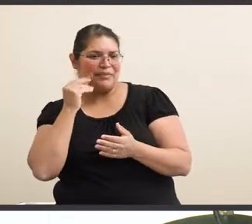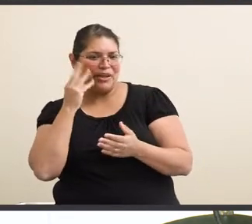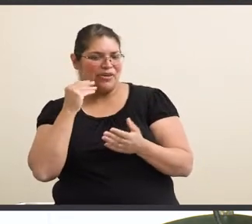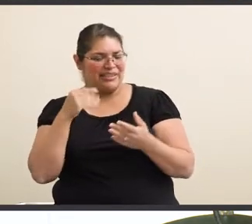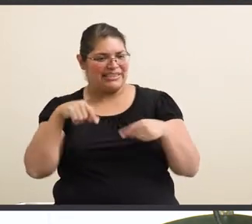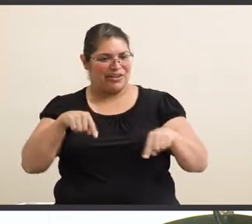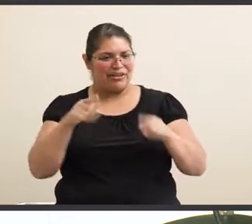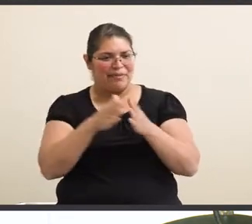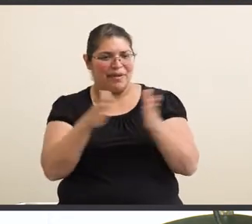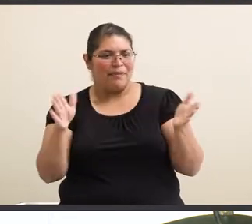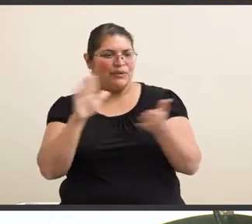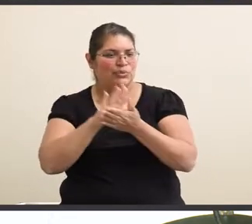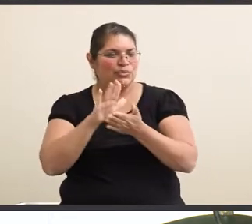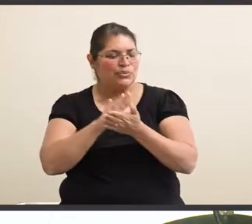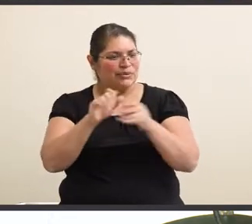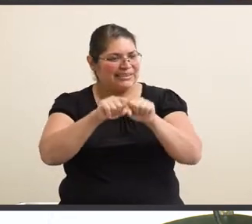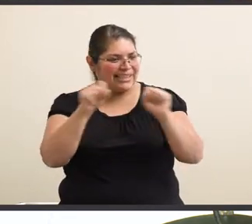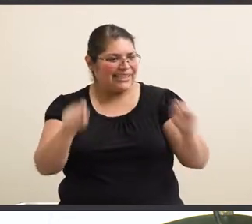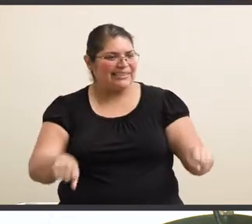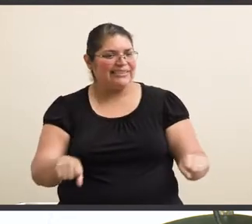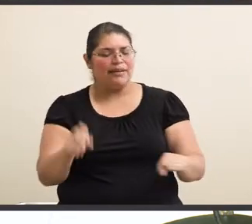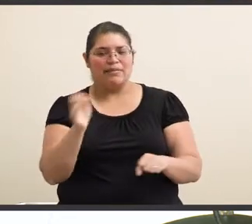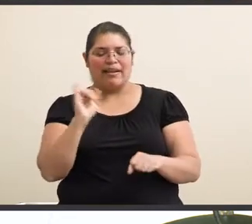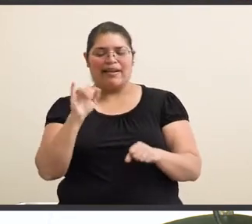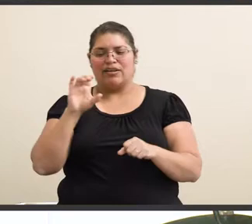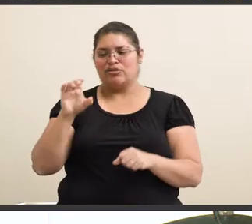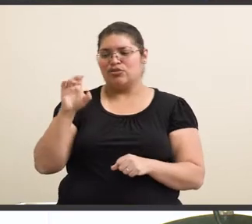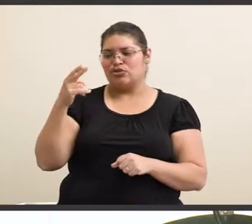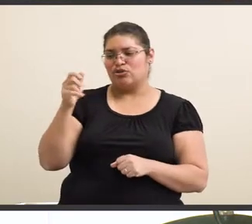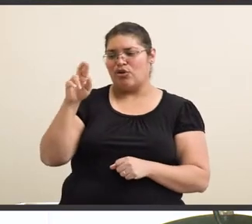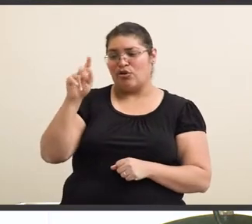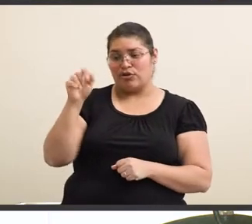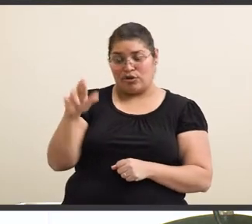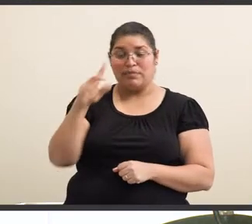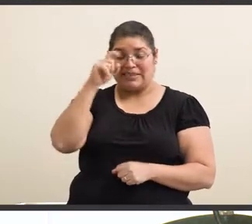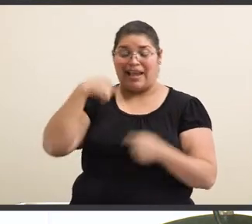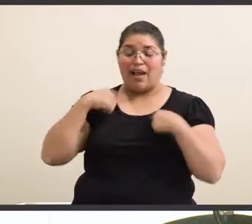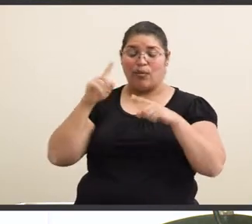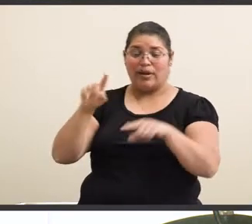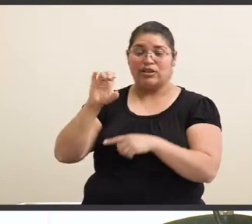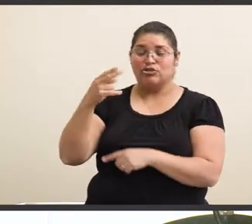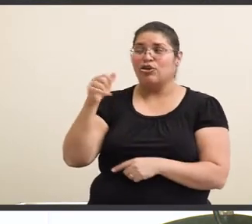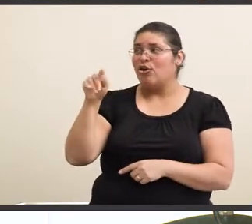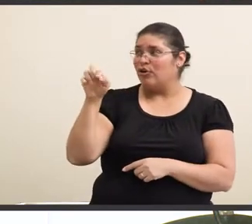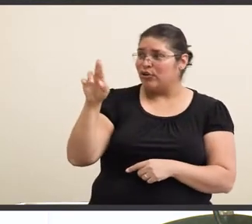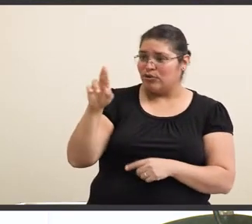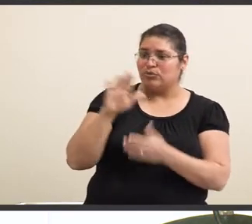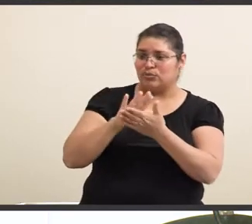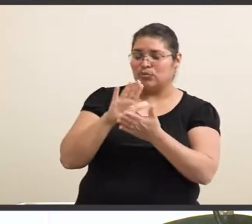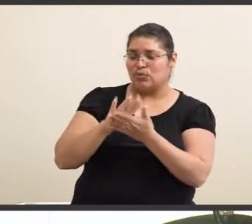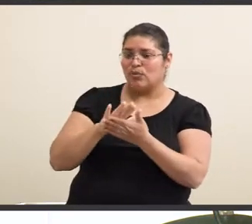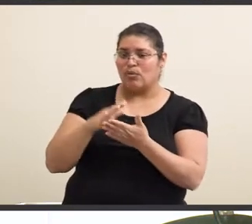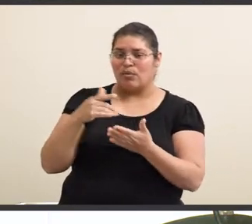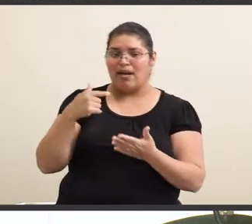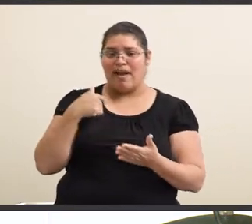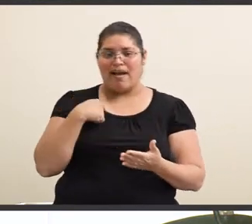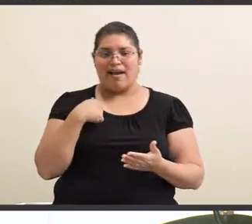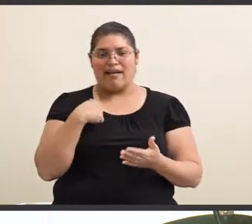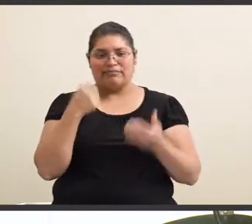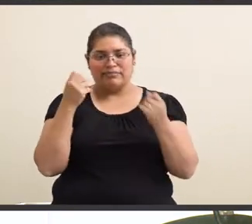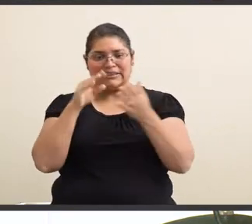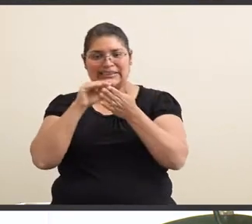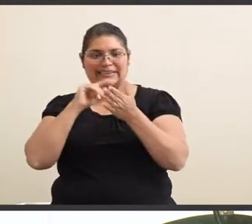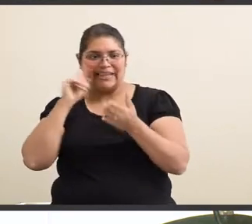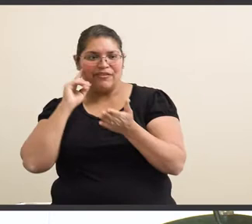school systems as well as, you know, charter school systems. Because I, myself, went to a charter school. Um, I was the only deaf student. Um,